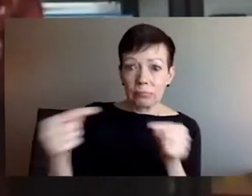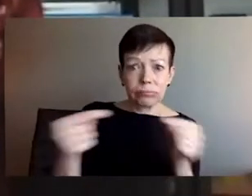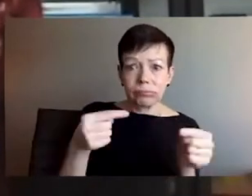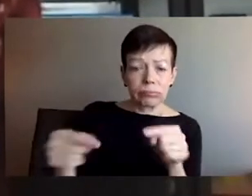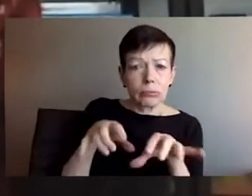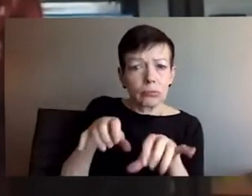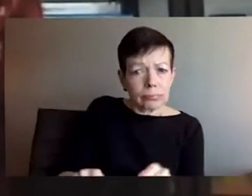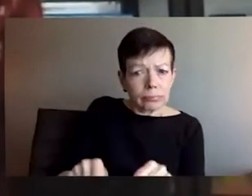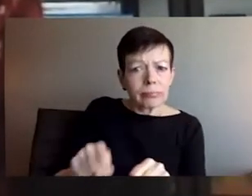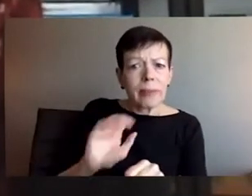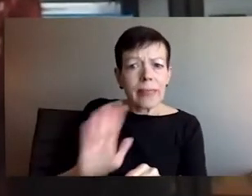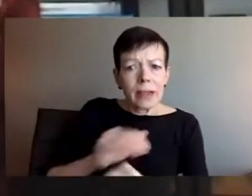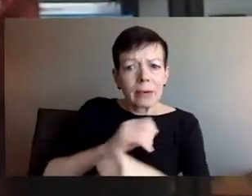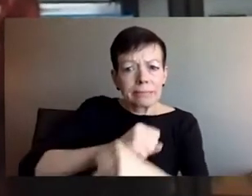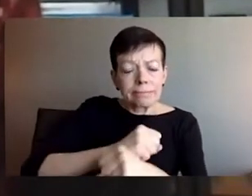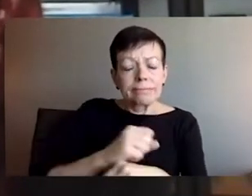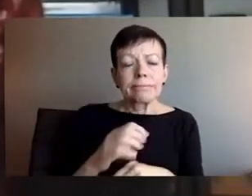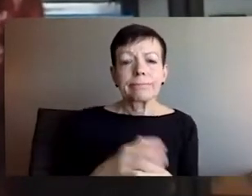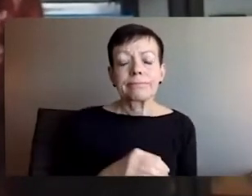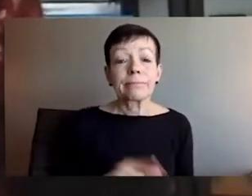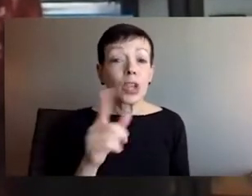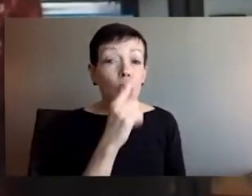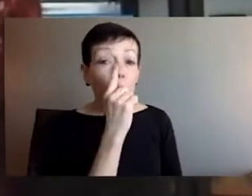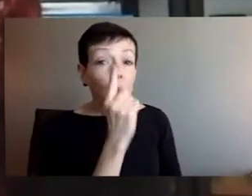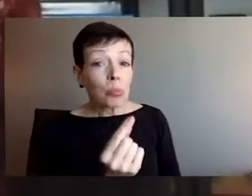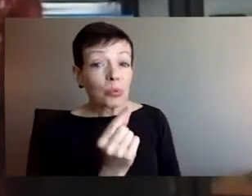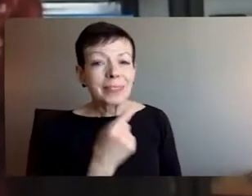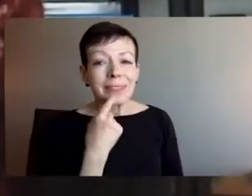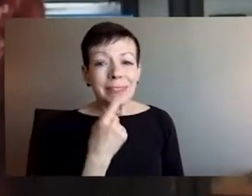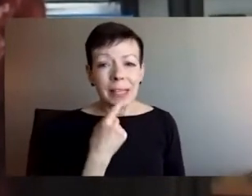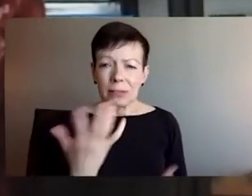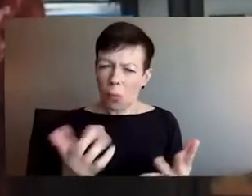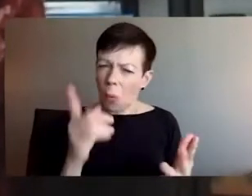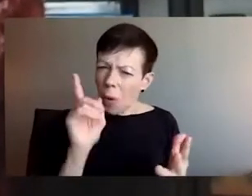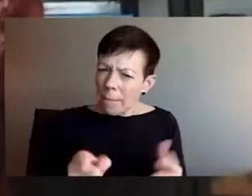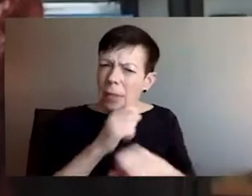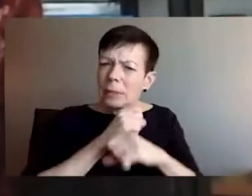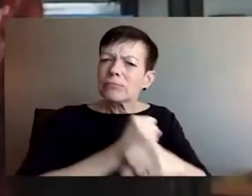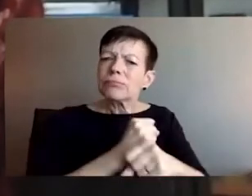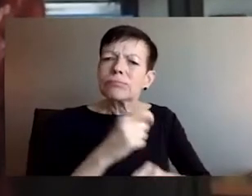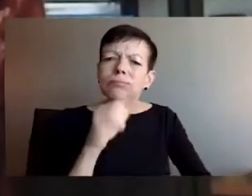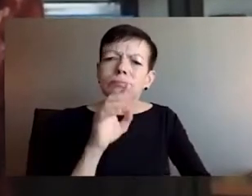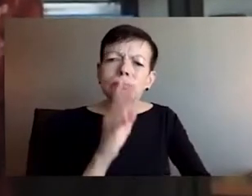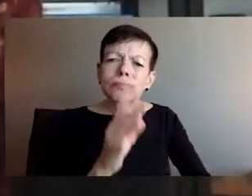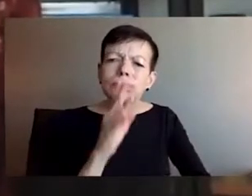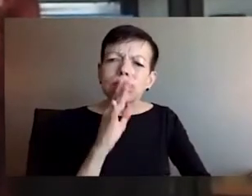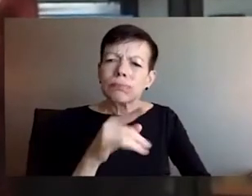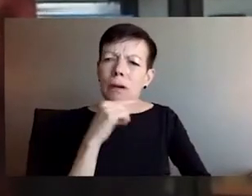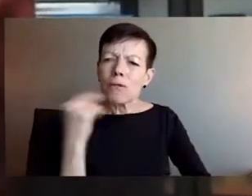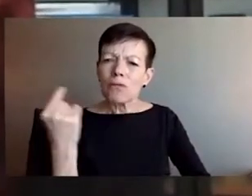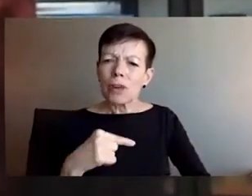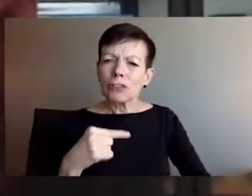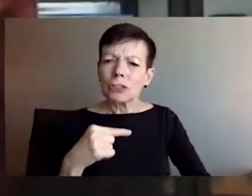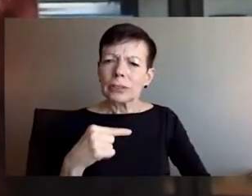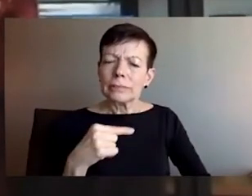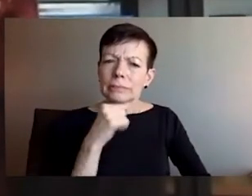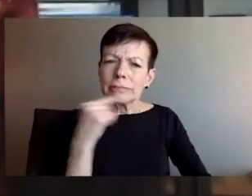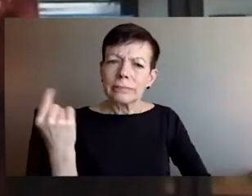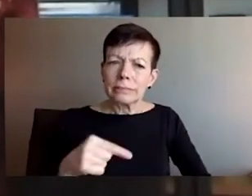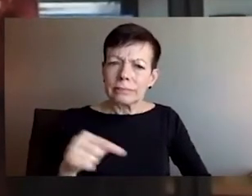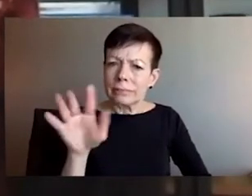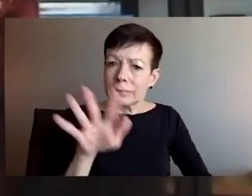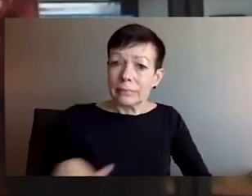Ukraine, Lugansk and Donetsk. Ukraine has been fighting to keep its territory ever since.